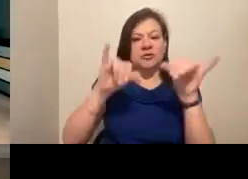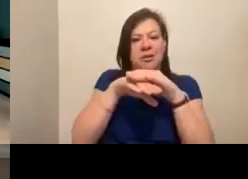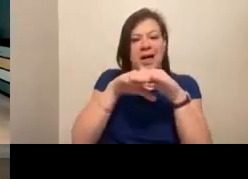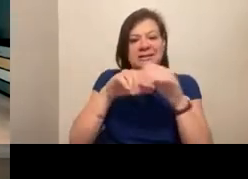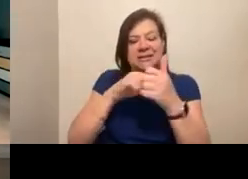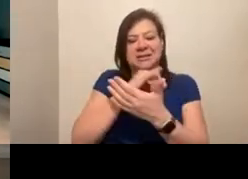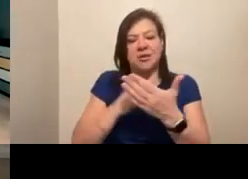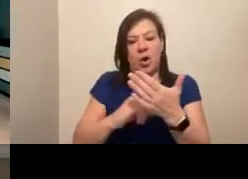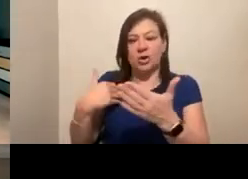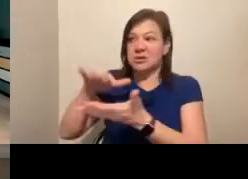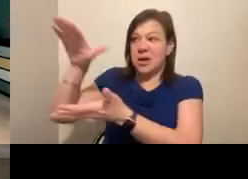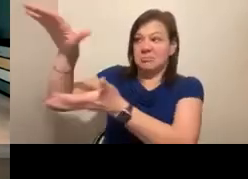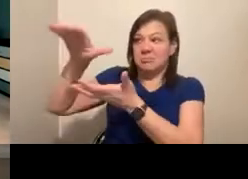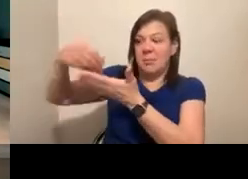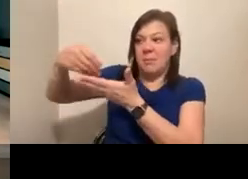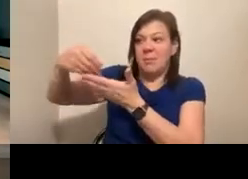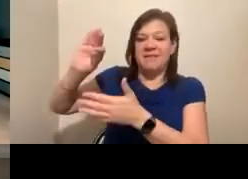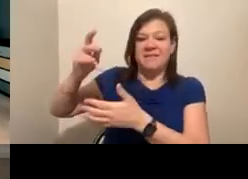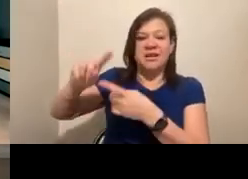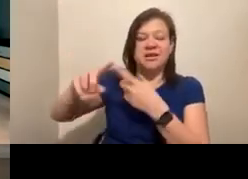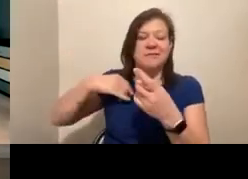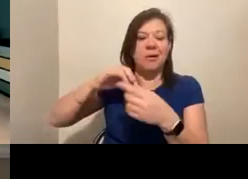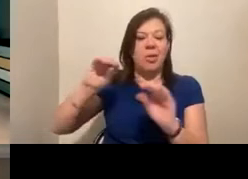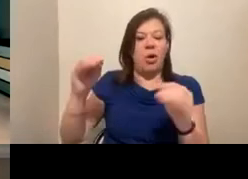to funding from the Office of Raleigh Arts.